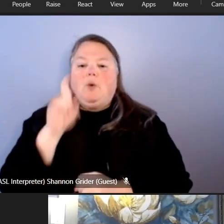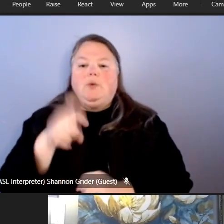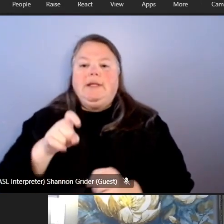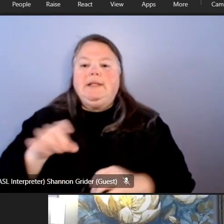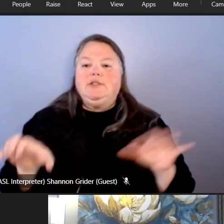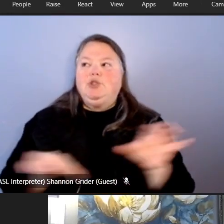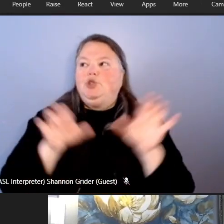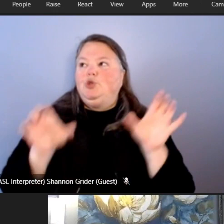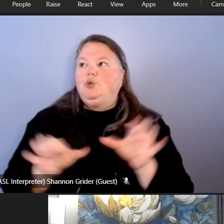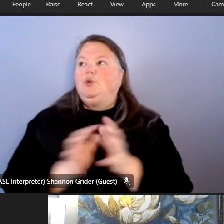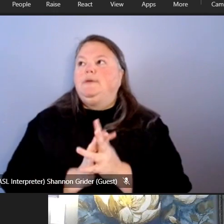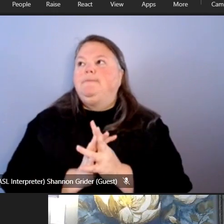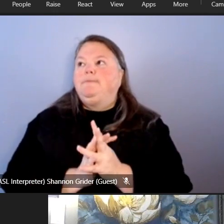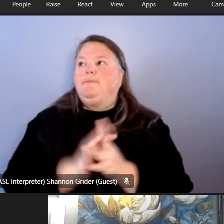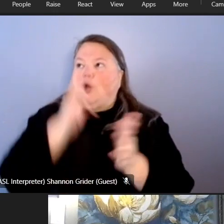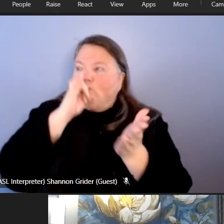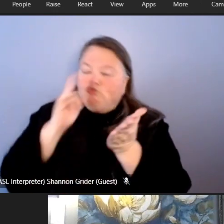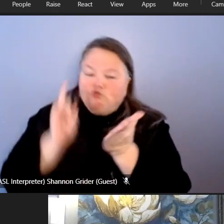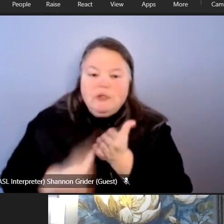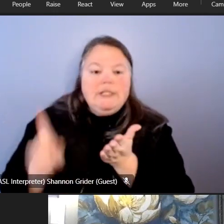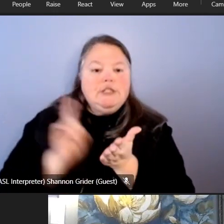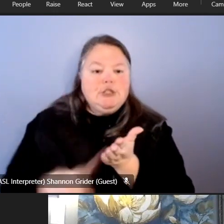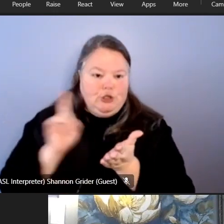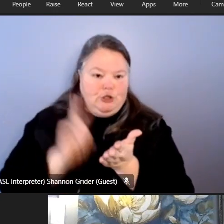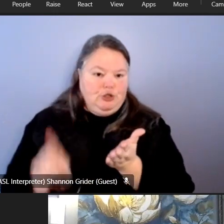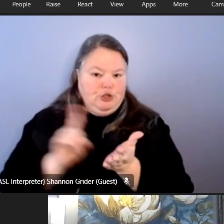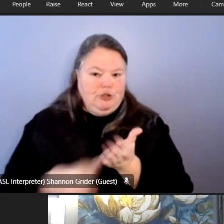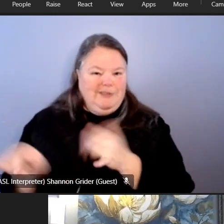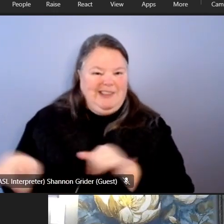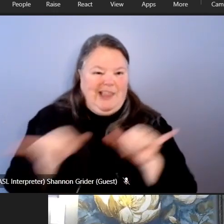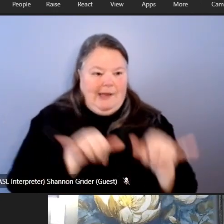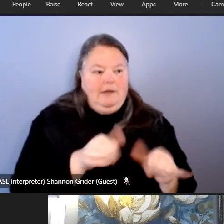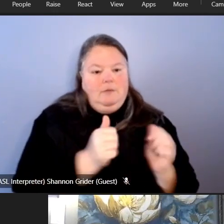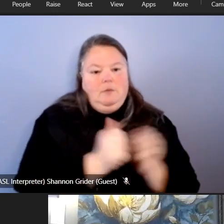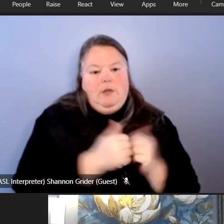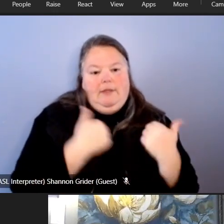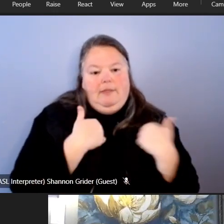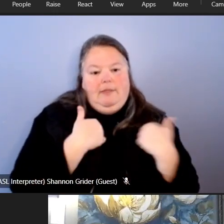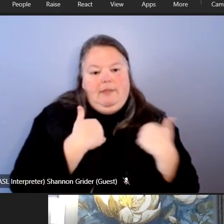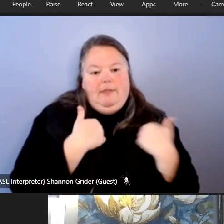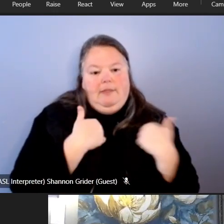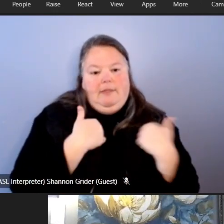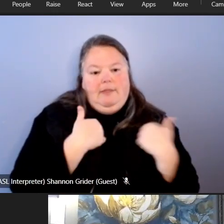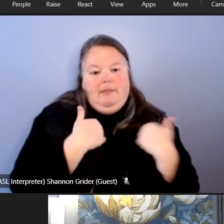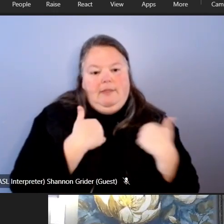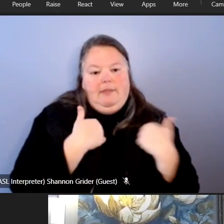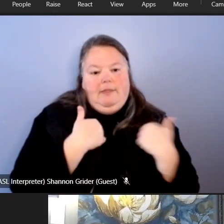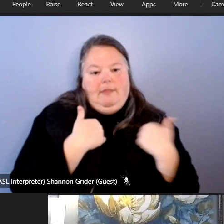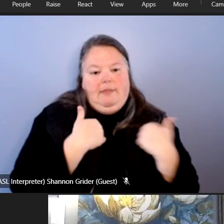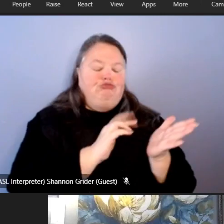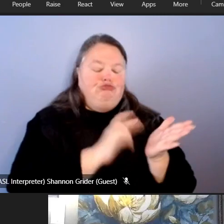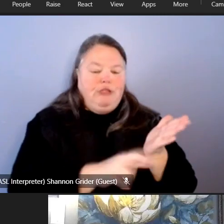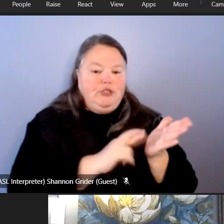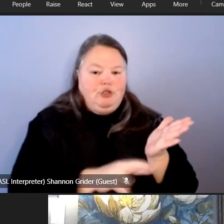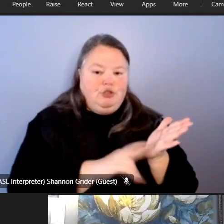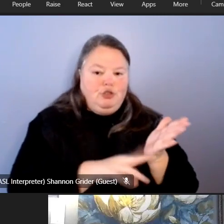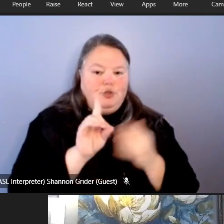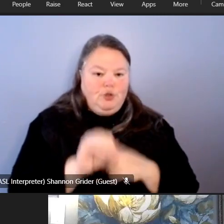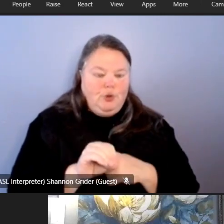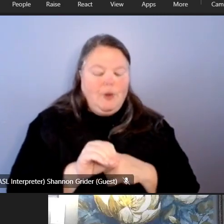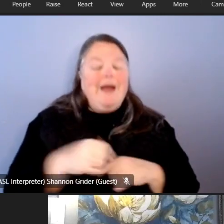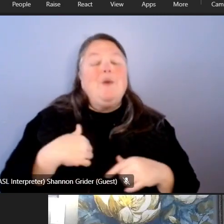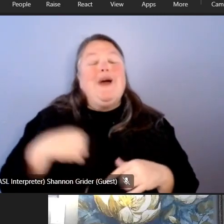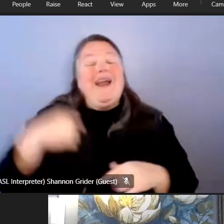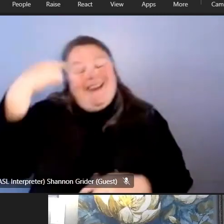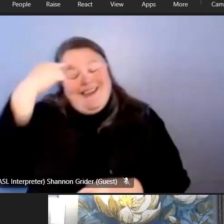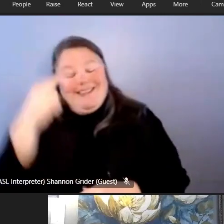uh research um similar to what uh professional researchers might doing what i think it would be really interesting is what